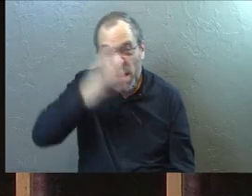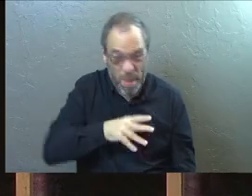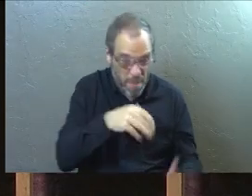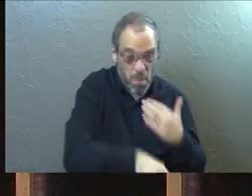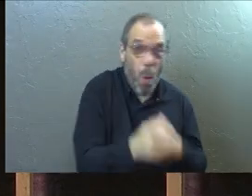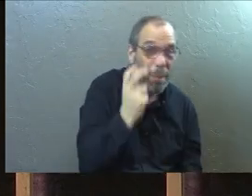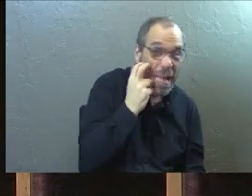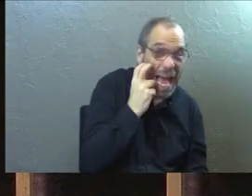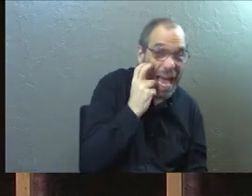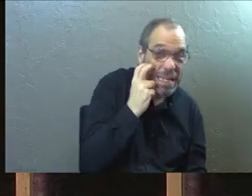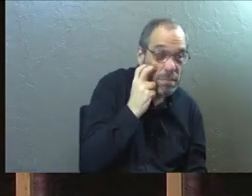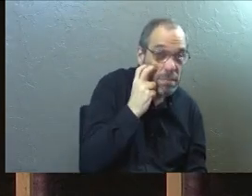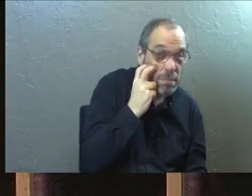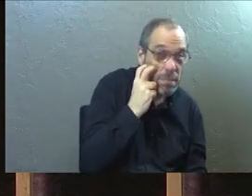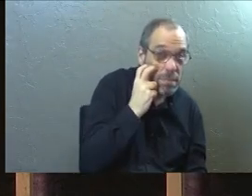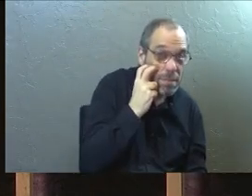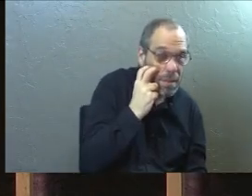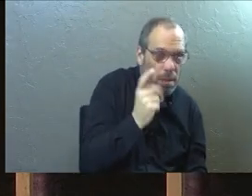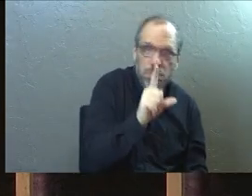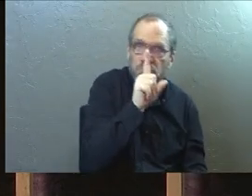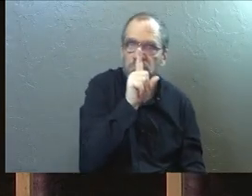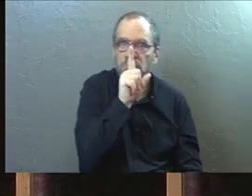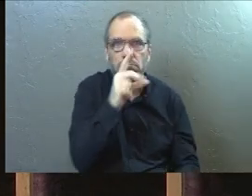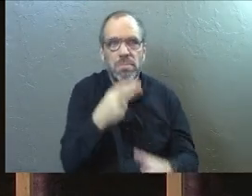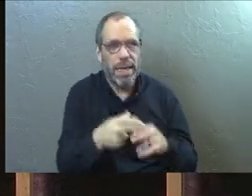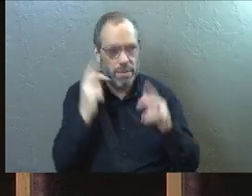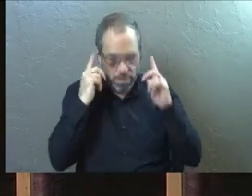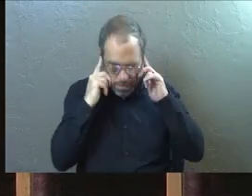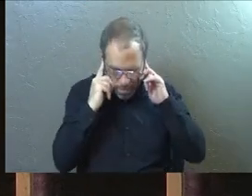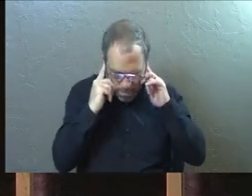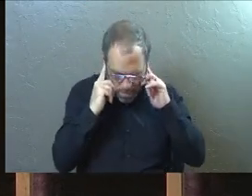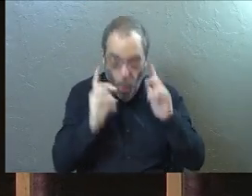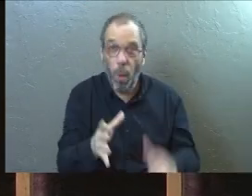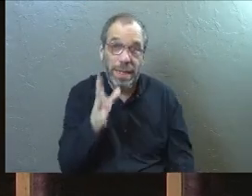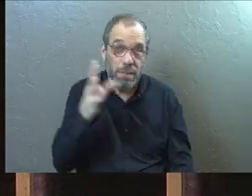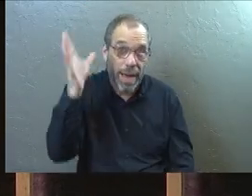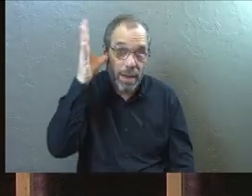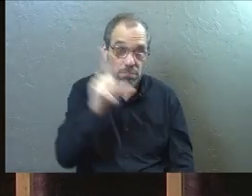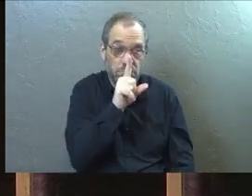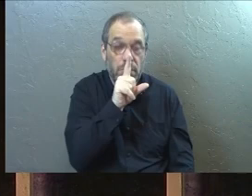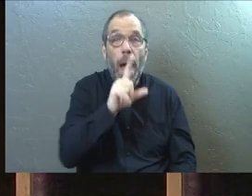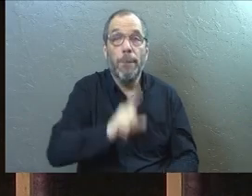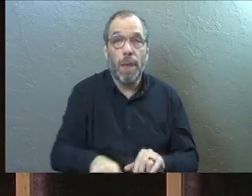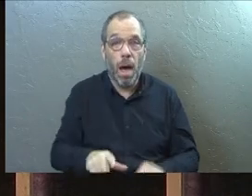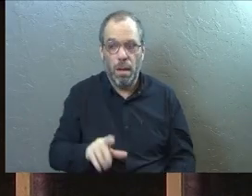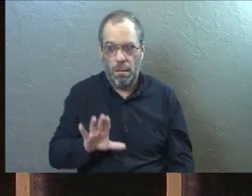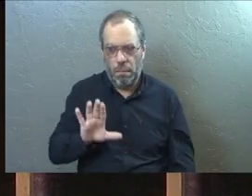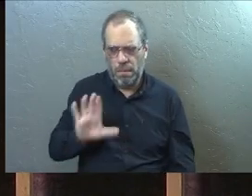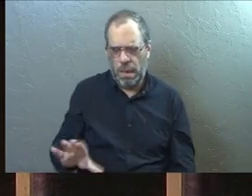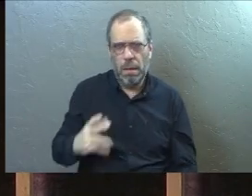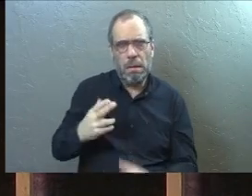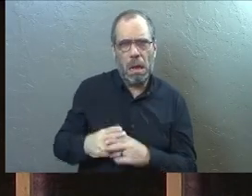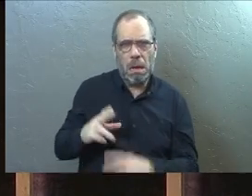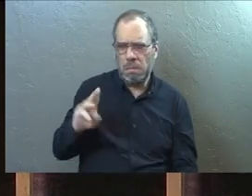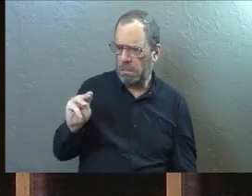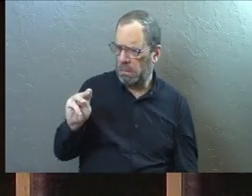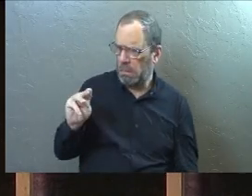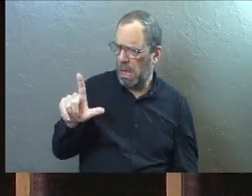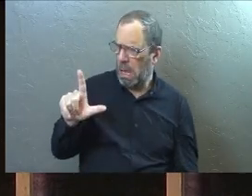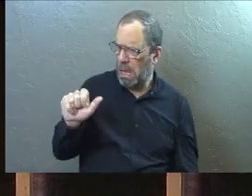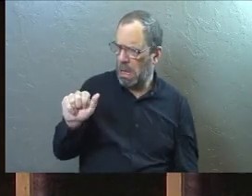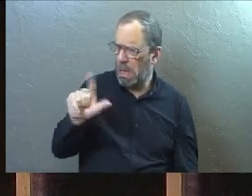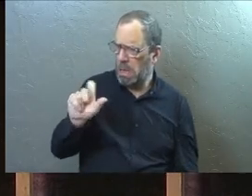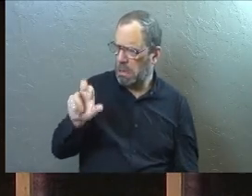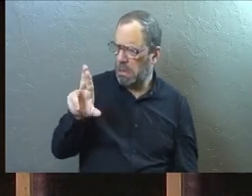born blind two chapters ago, we didn't get his name or the name of his parents, but we get their names. Why is